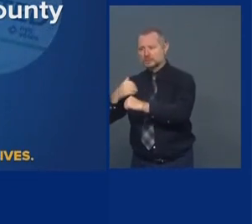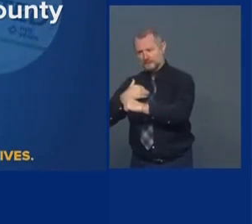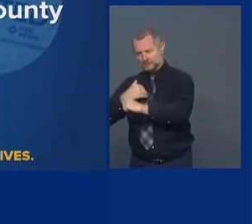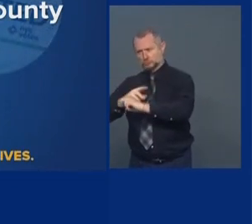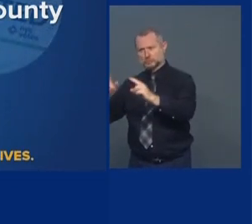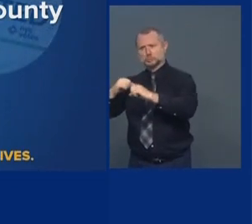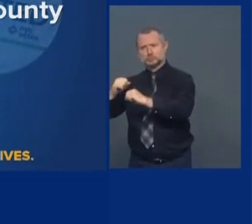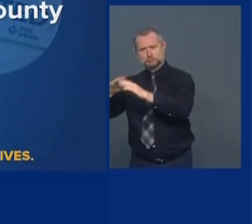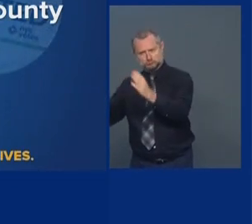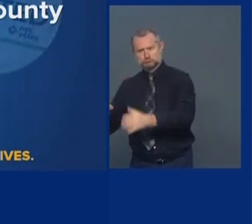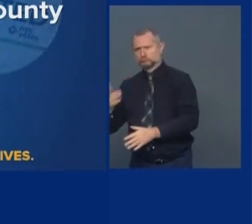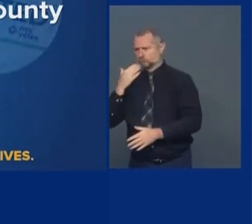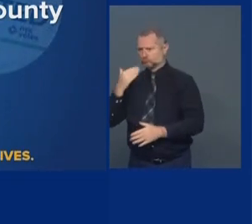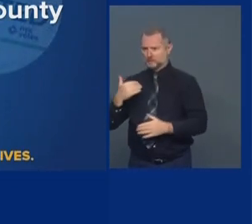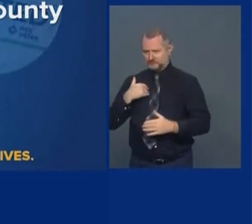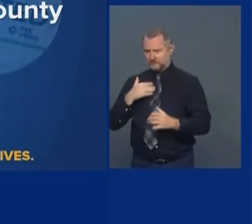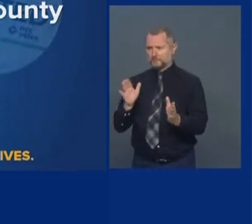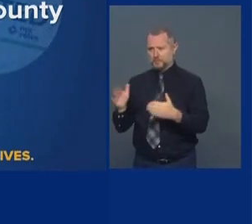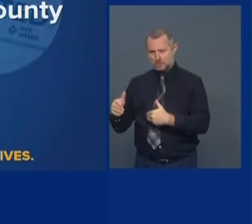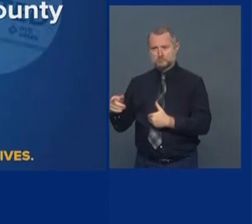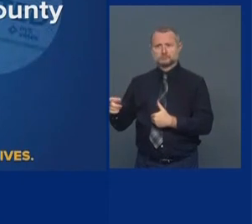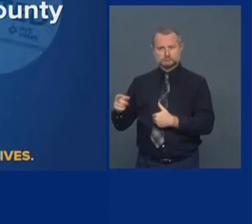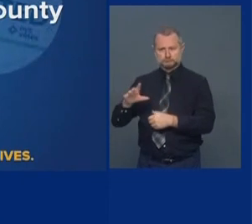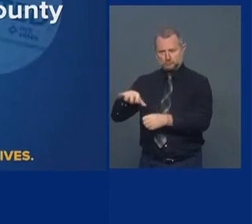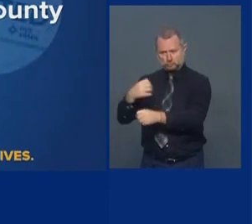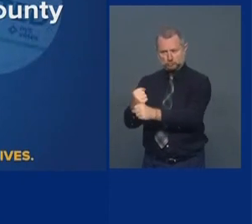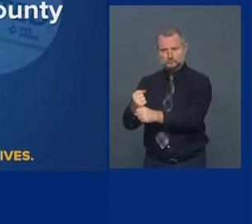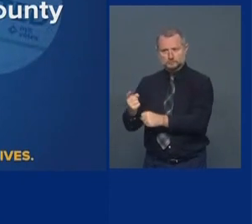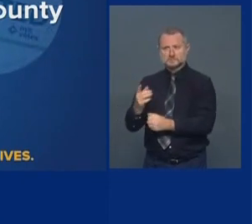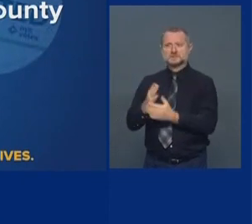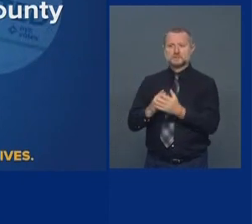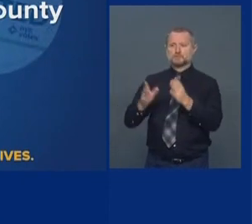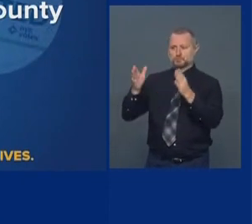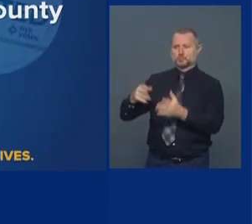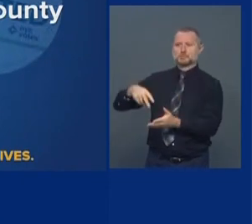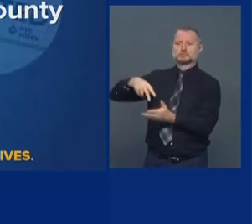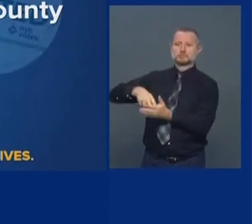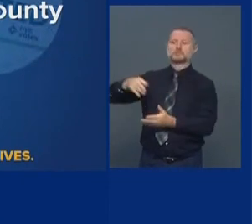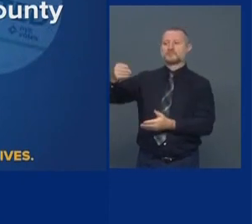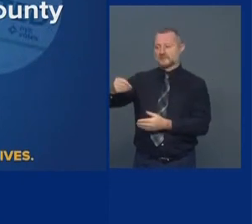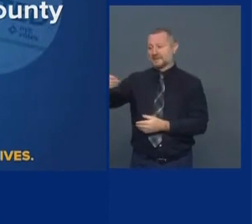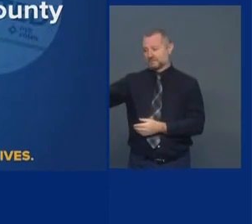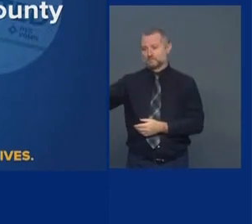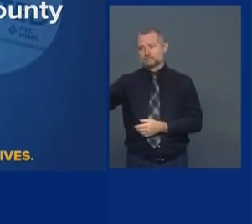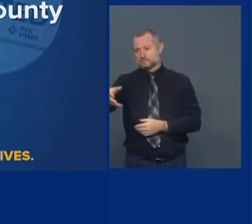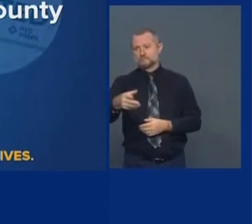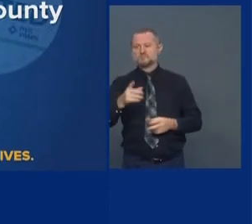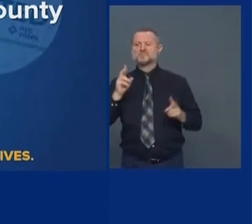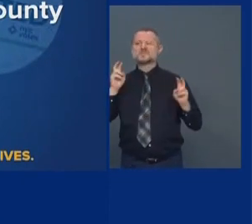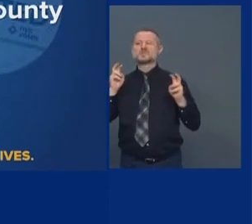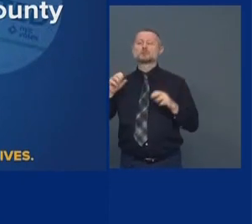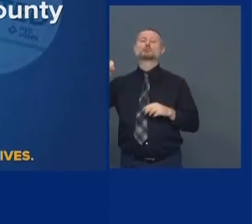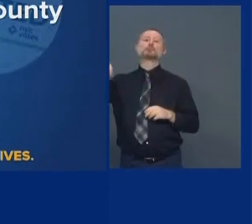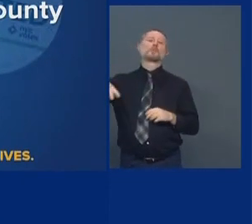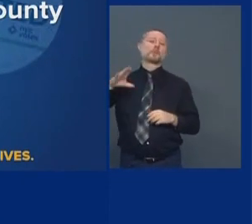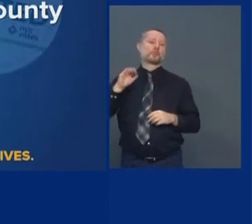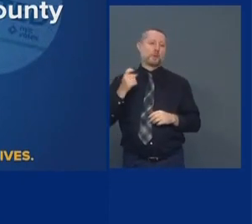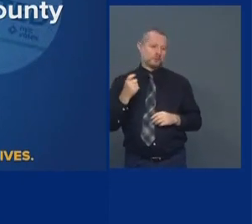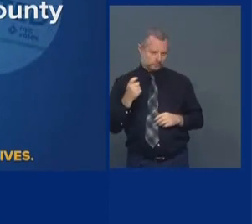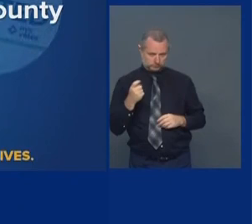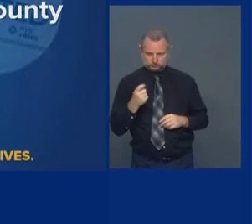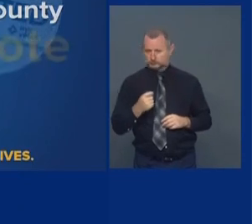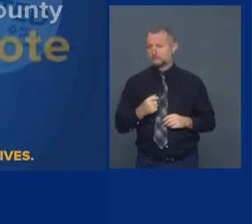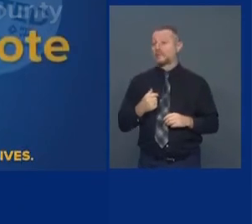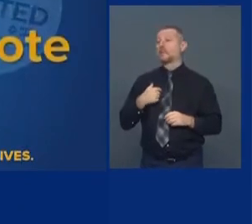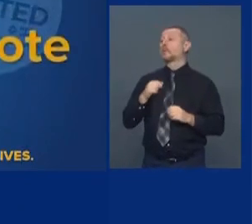will take it from you in person. But it is, in effect, a drop box system. And you can early vote, or you